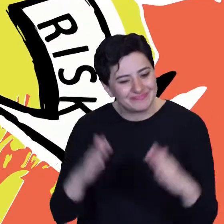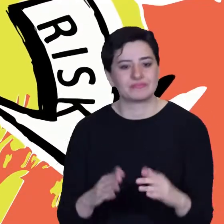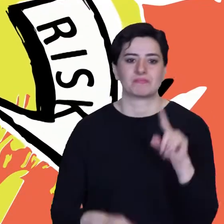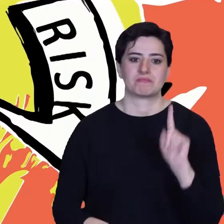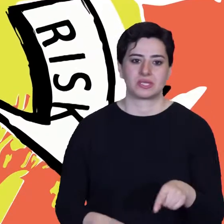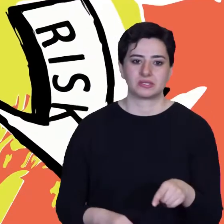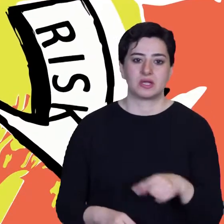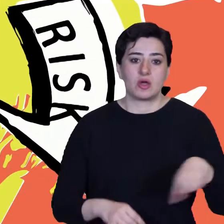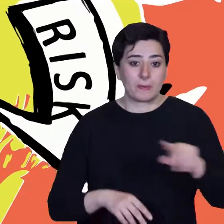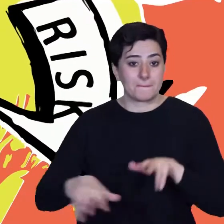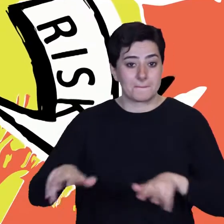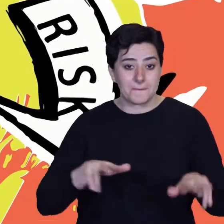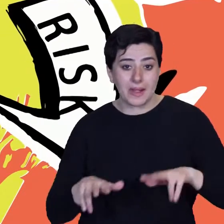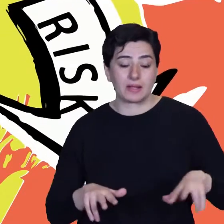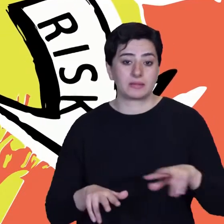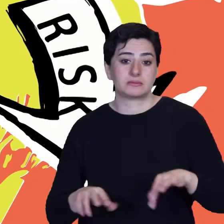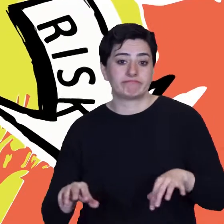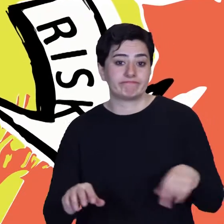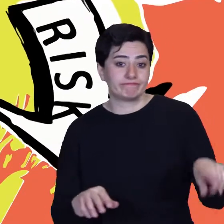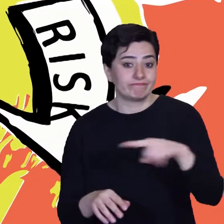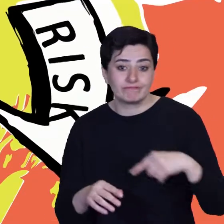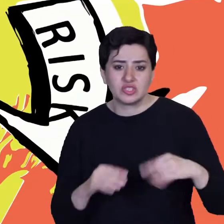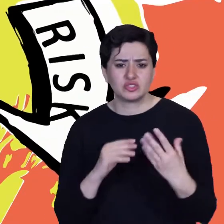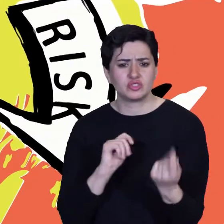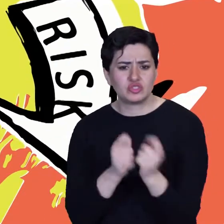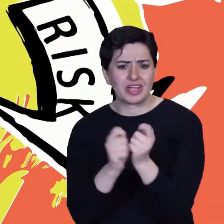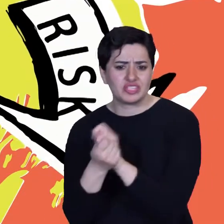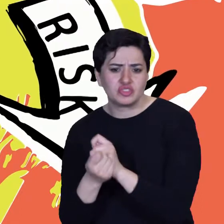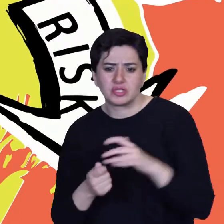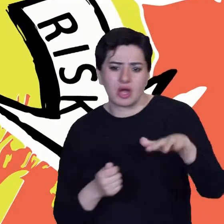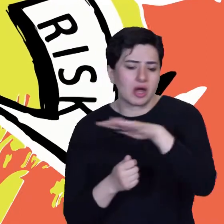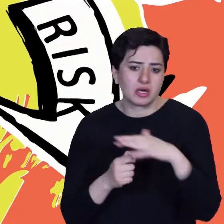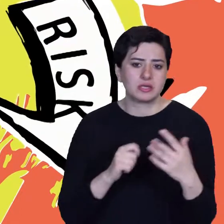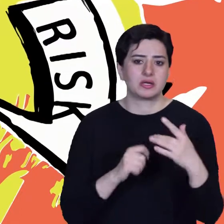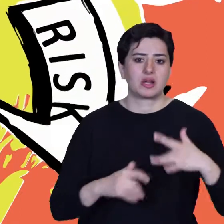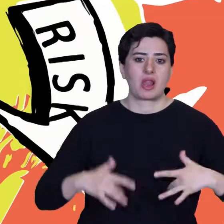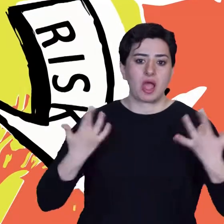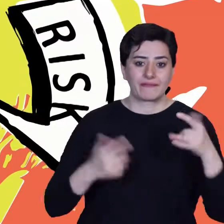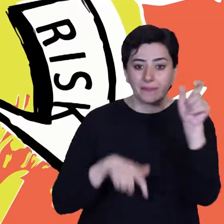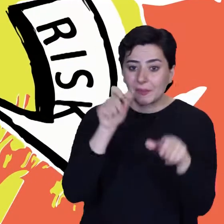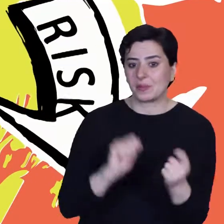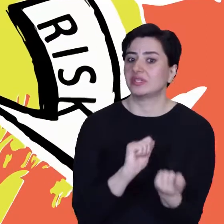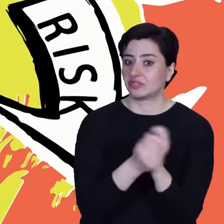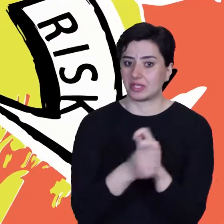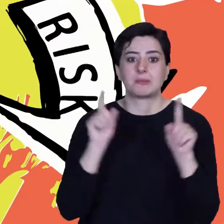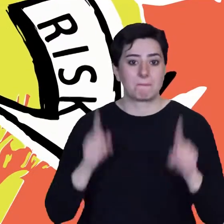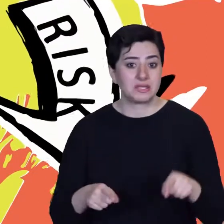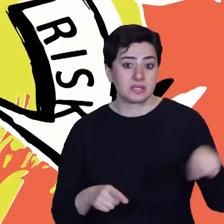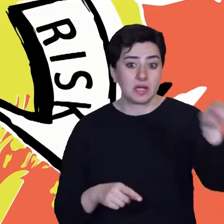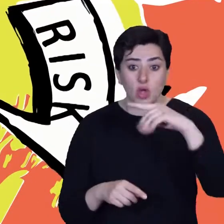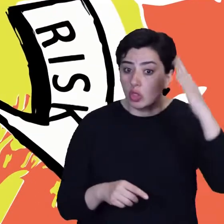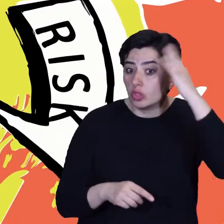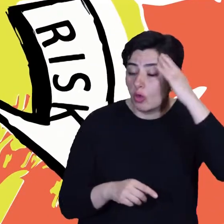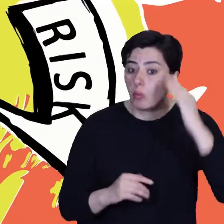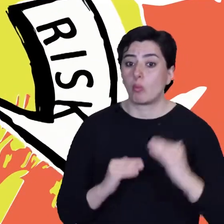The plan will do this by seeing what needs to change in lots of different areas of people's lives, so that they face less hazards,